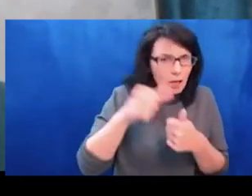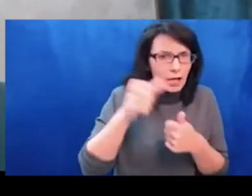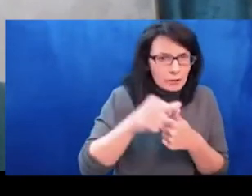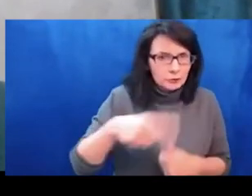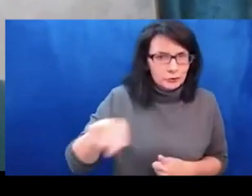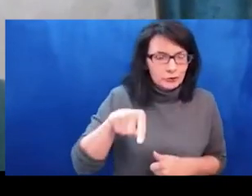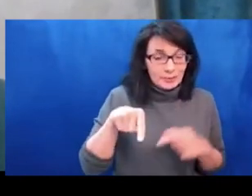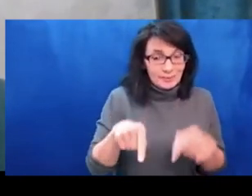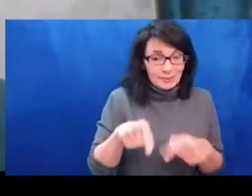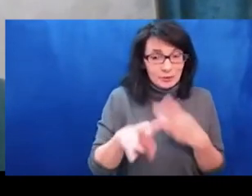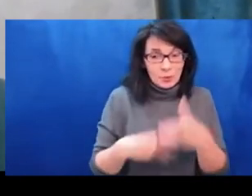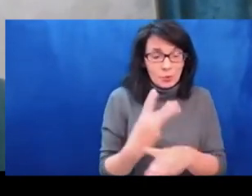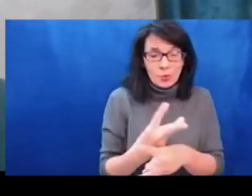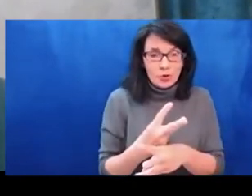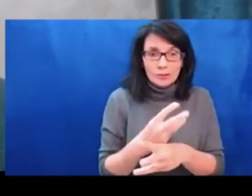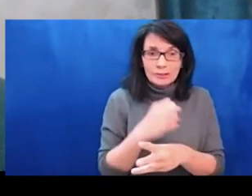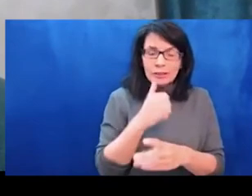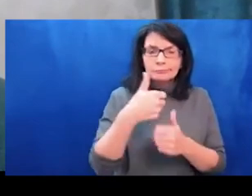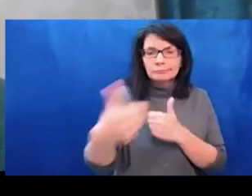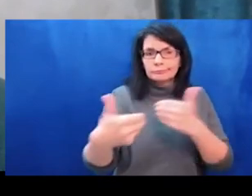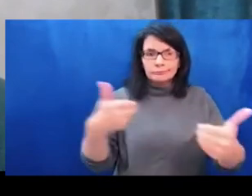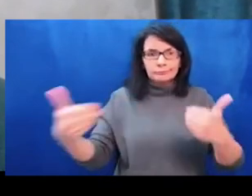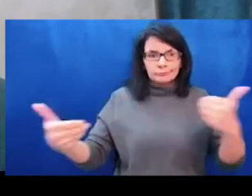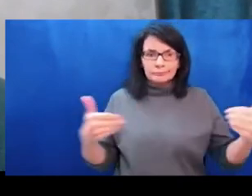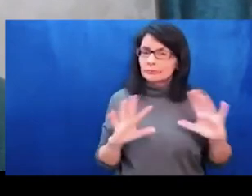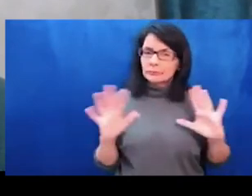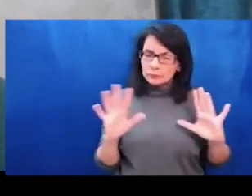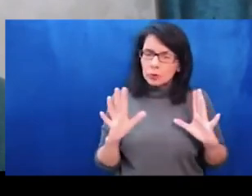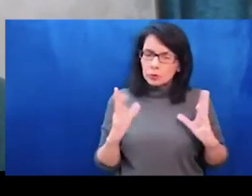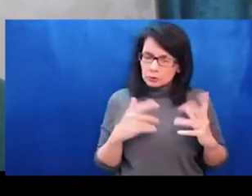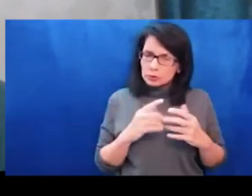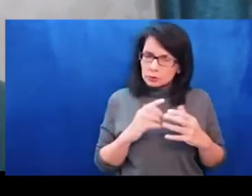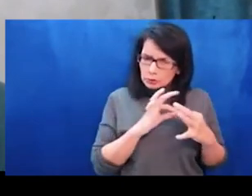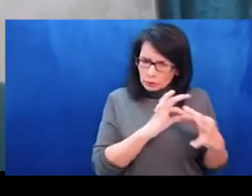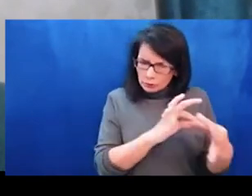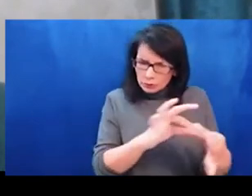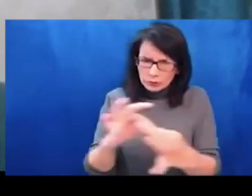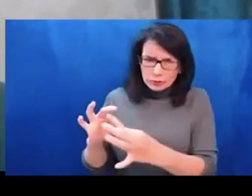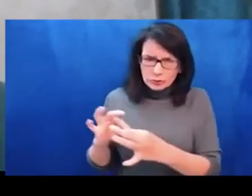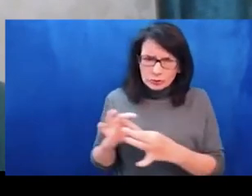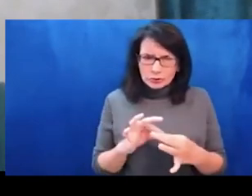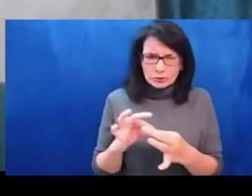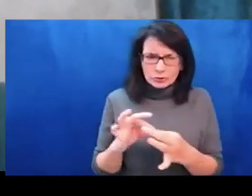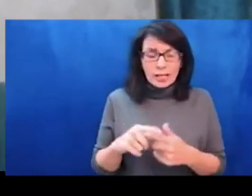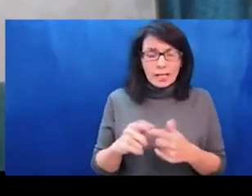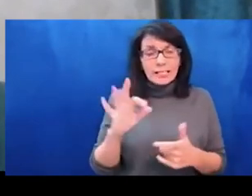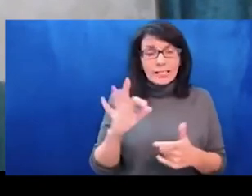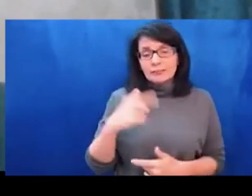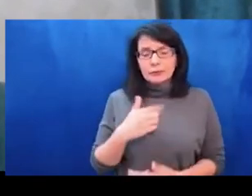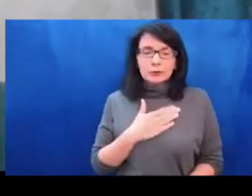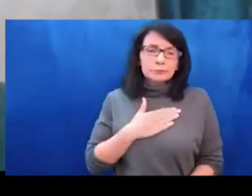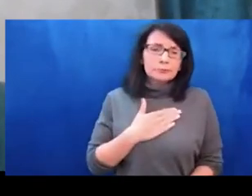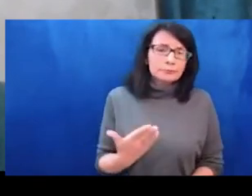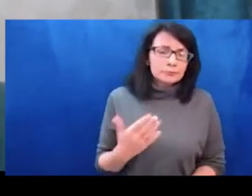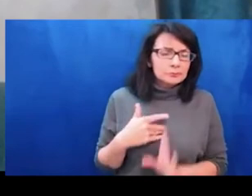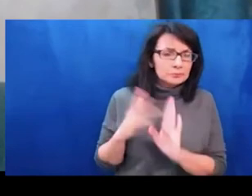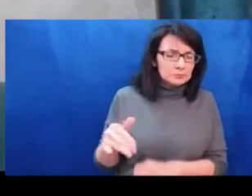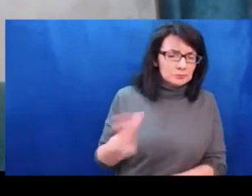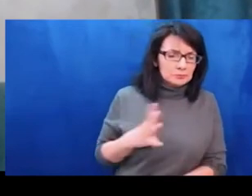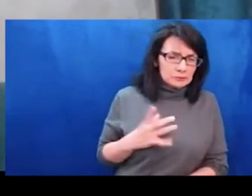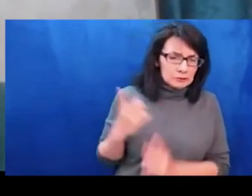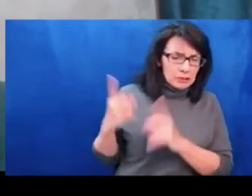enabling Assad to stay in Russian at a tremendous cost of human lives and securing a